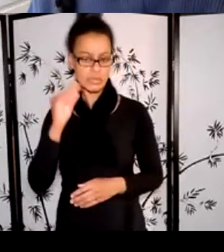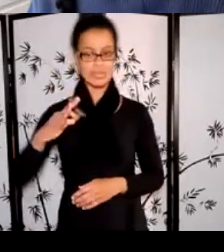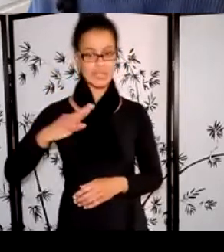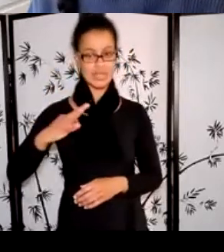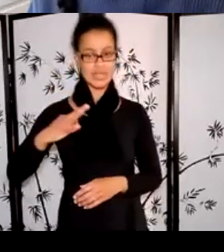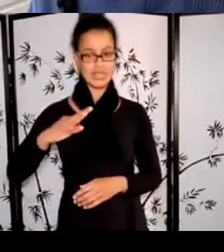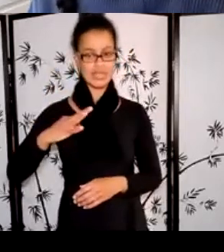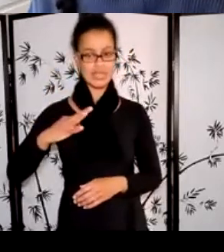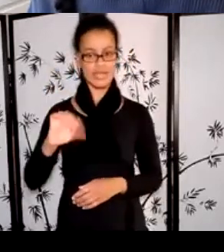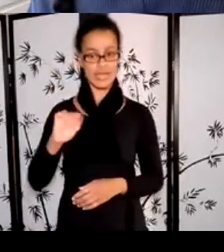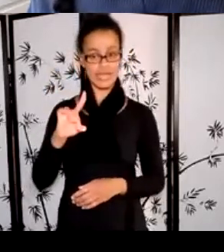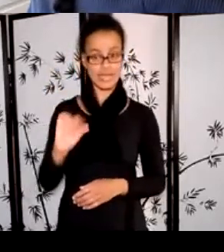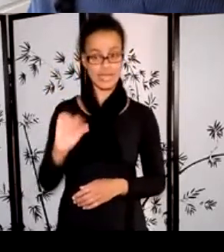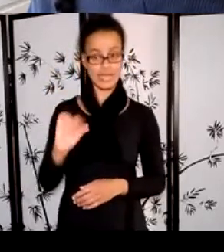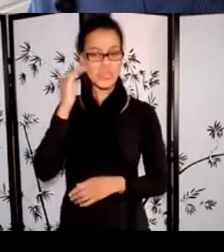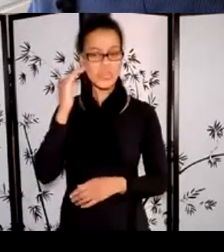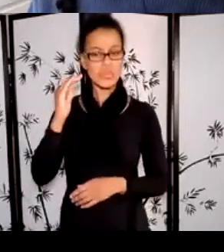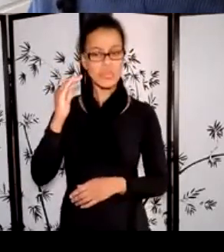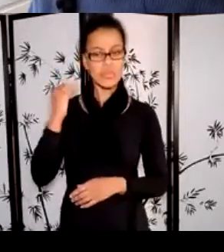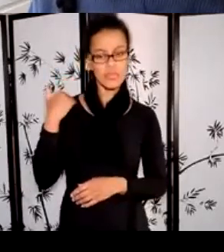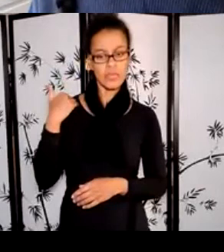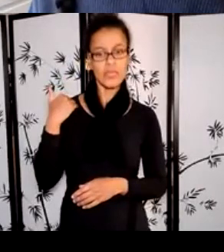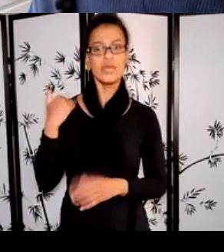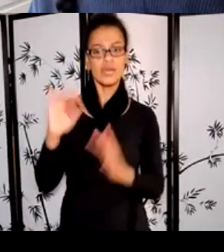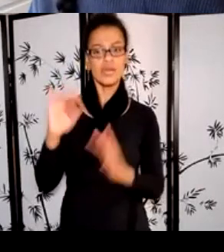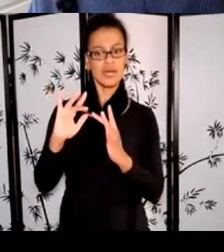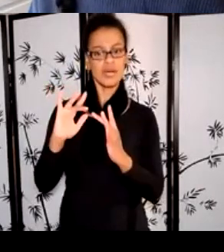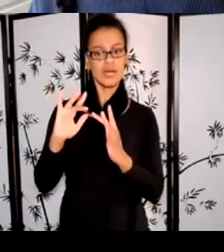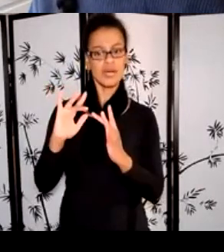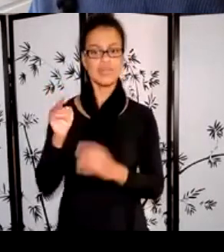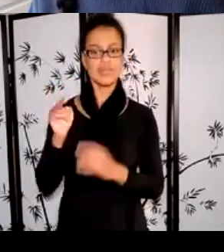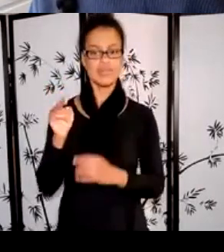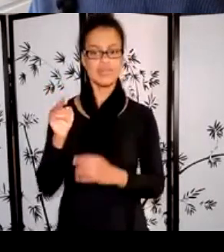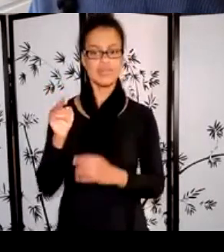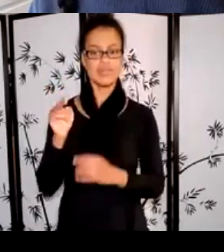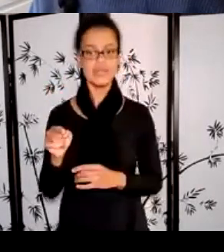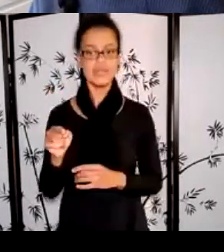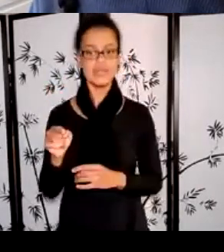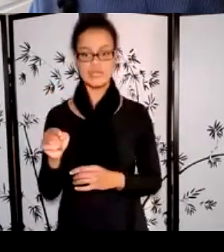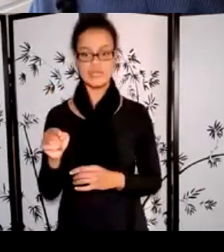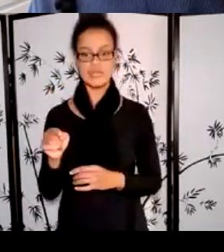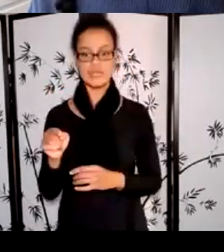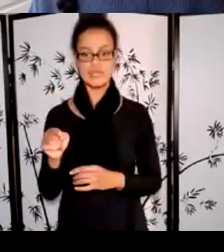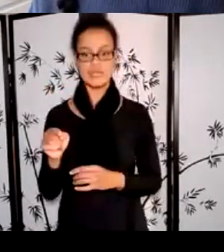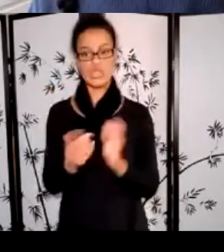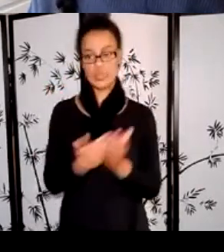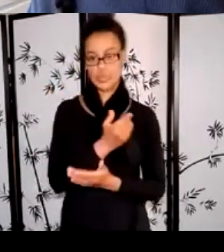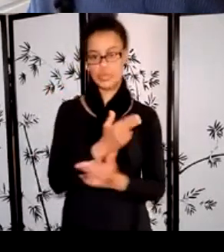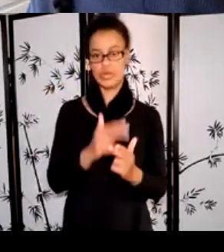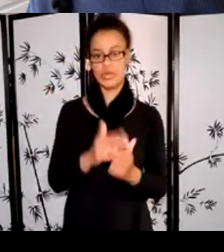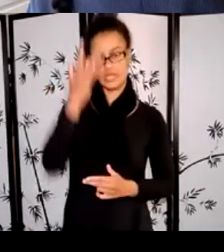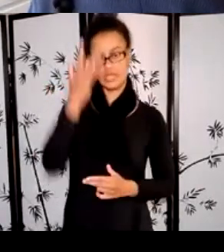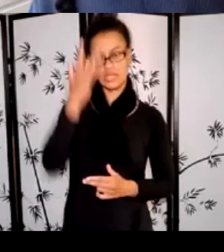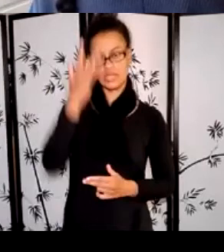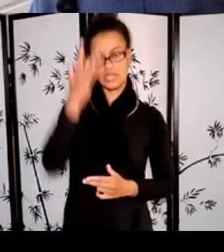grants platform. However, we have just switched over to a new platform called Smart Simple. And we made this switch